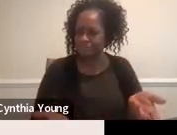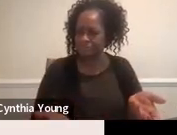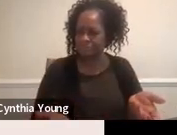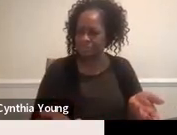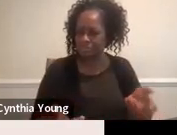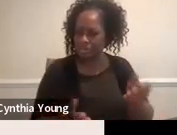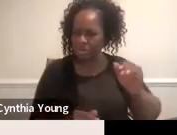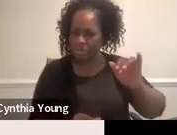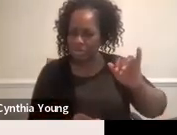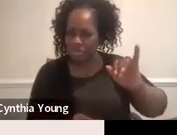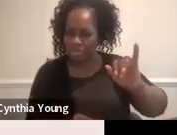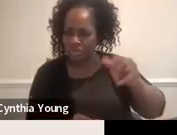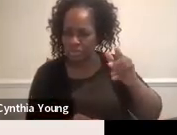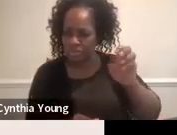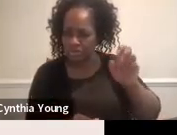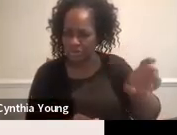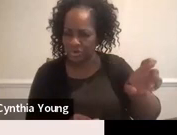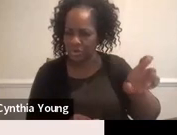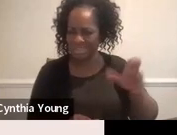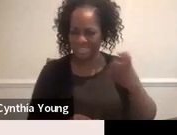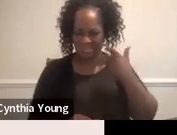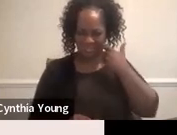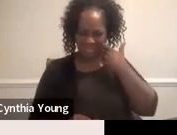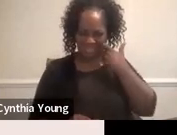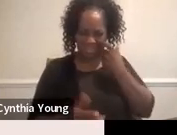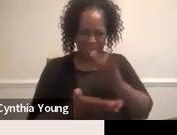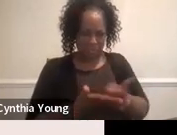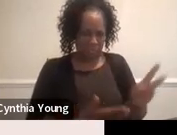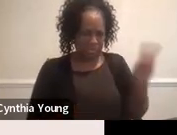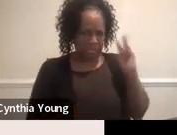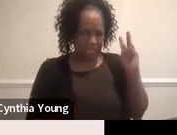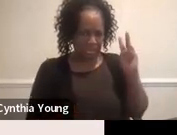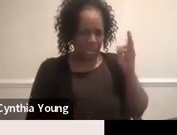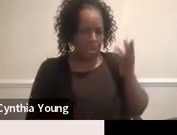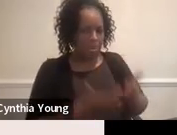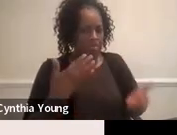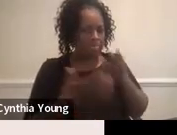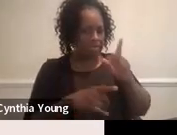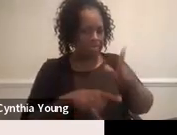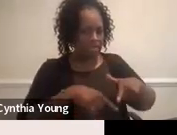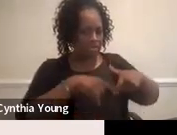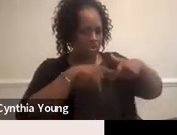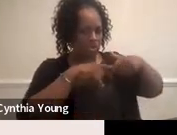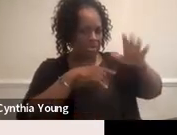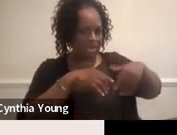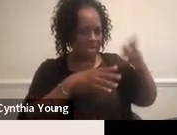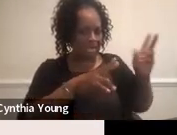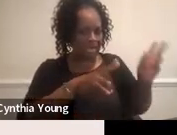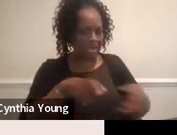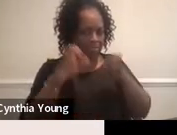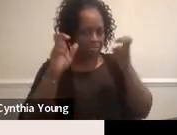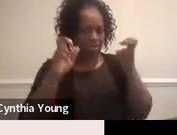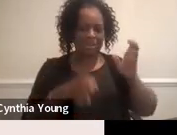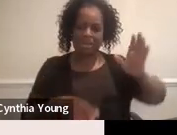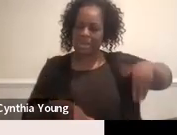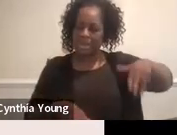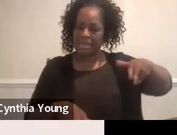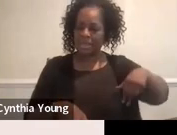the written notice we just did two weeks ago, so it's probably not up there yet. Okay.